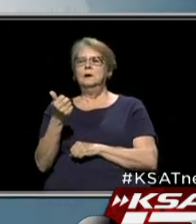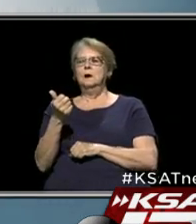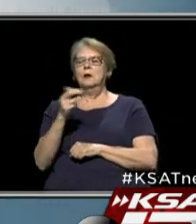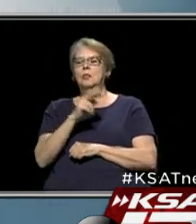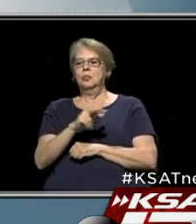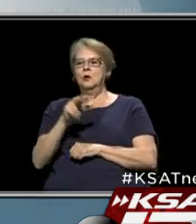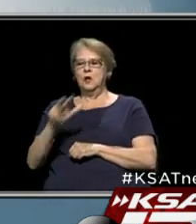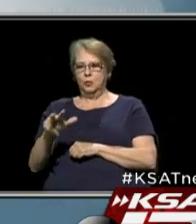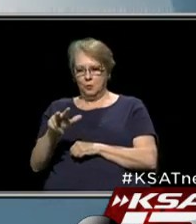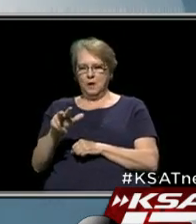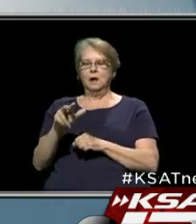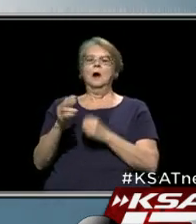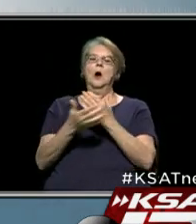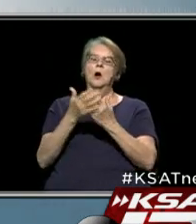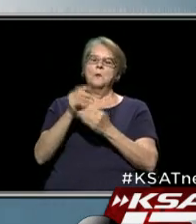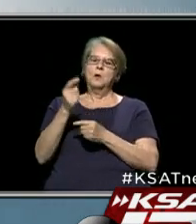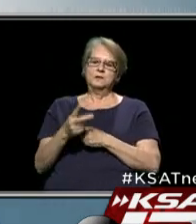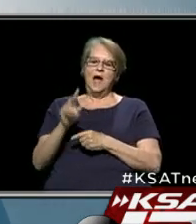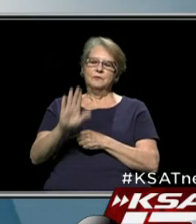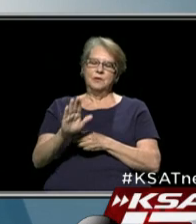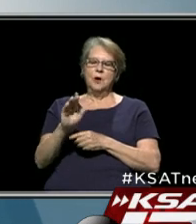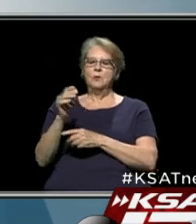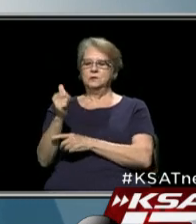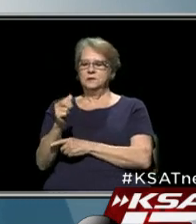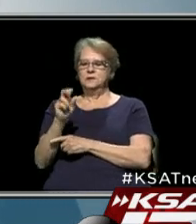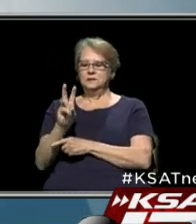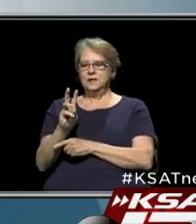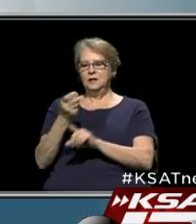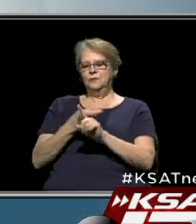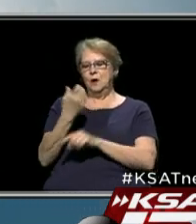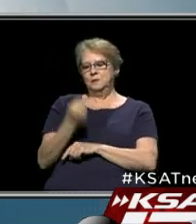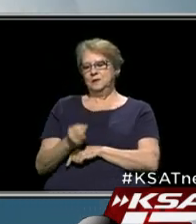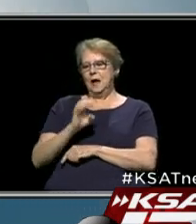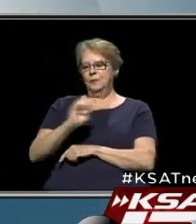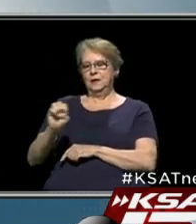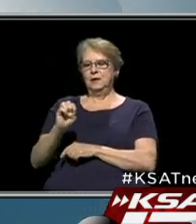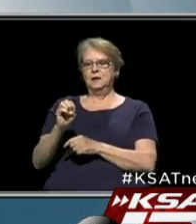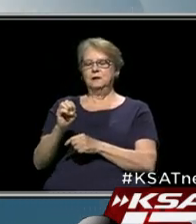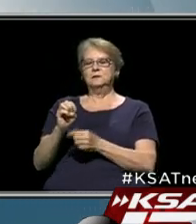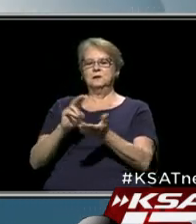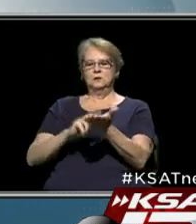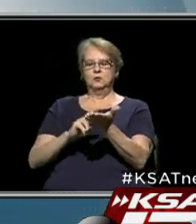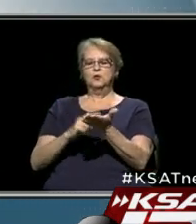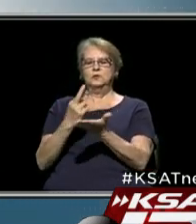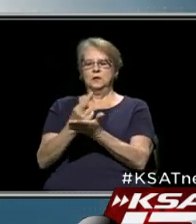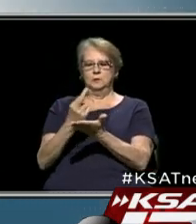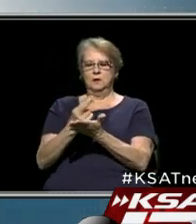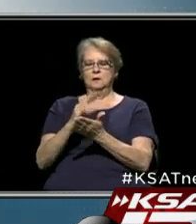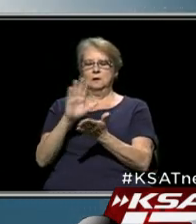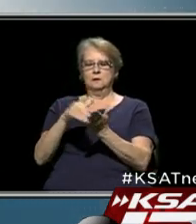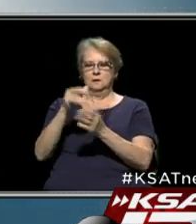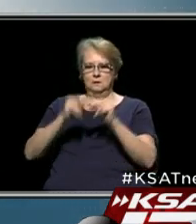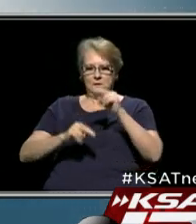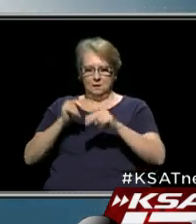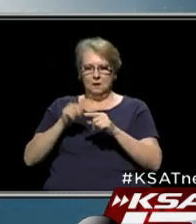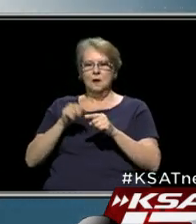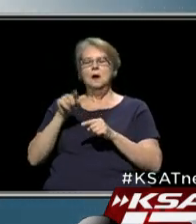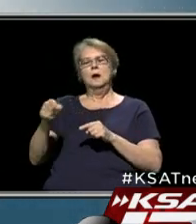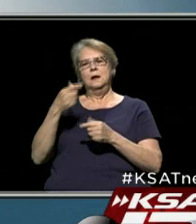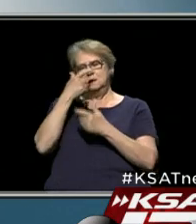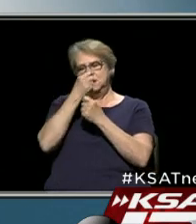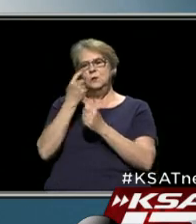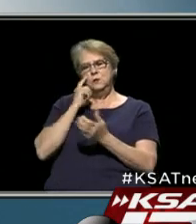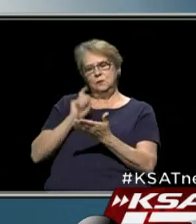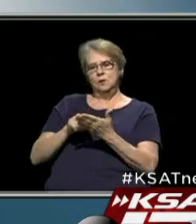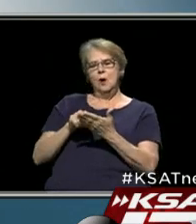33. Nearly half of those, 16, are from the Southeast Nursing and Rehabilitation Center. It is interesting to note that